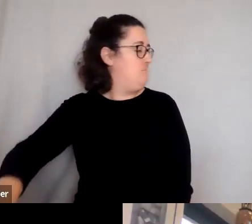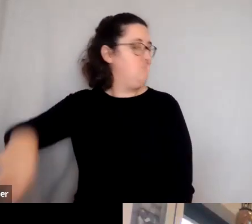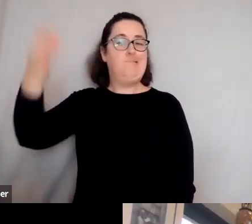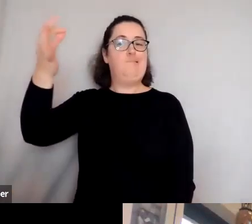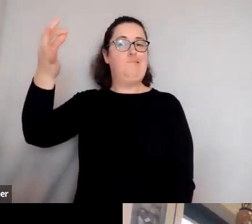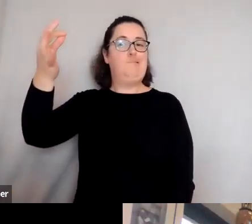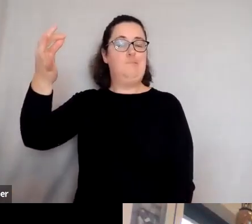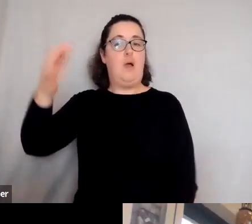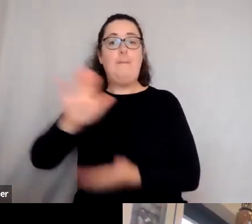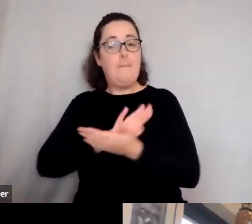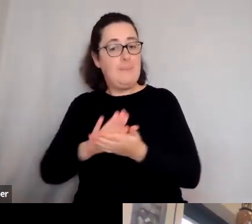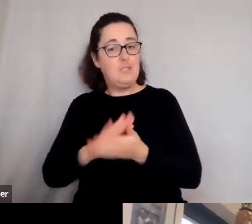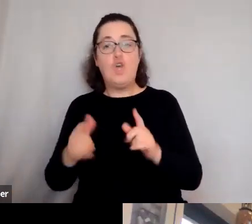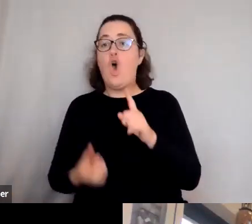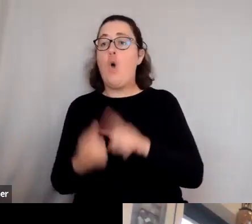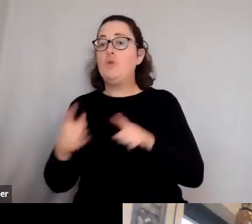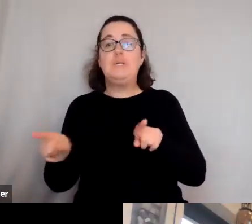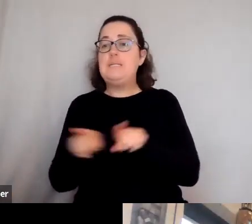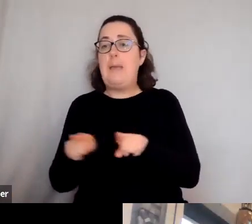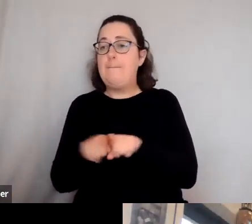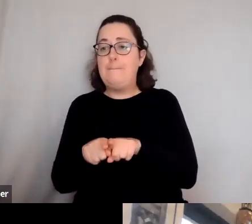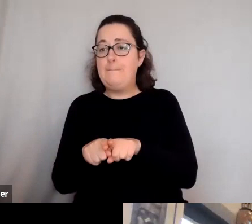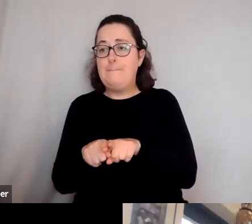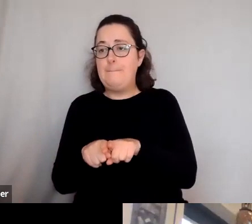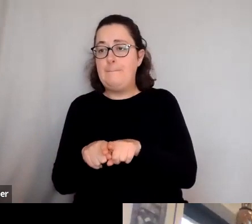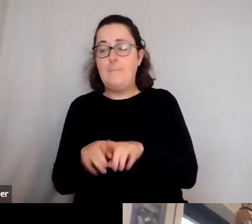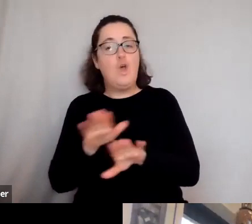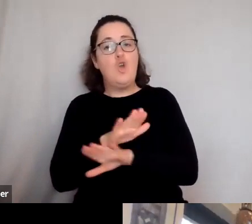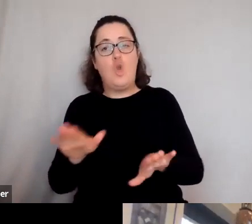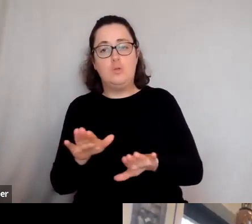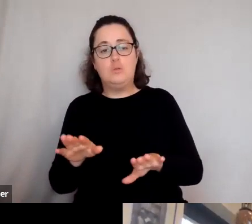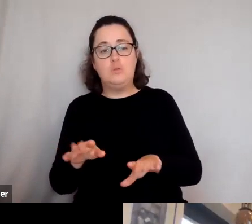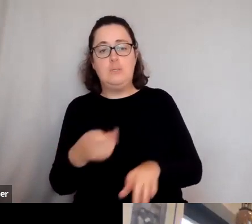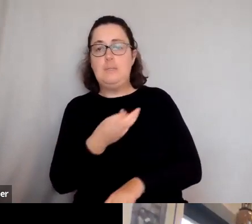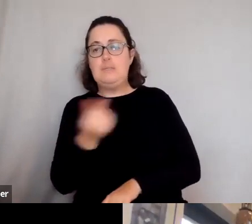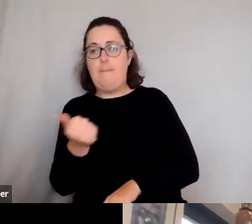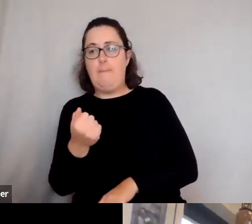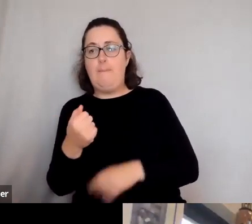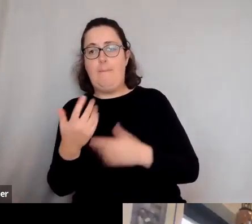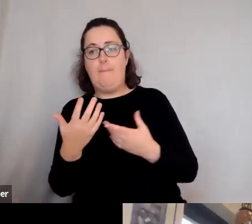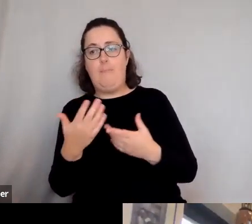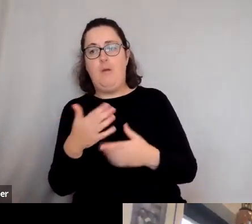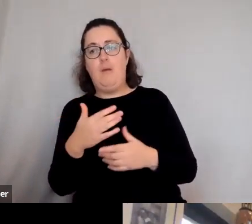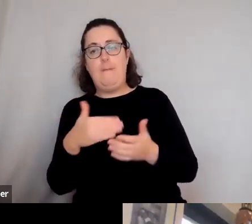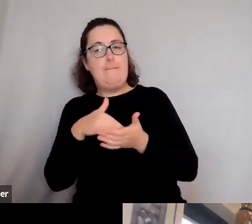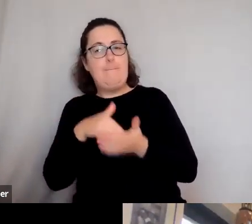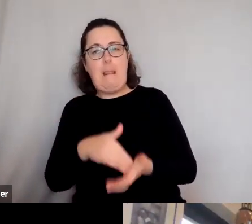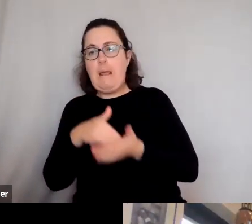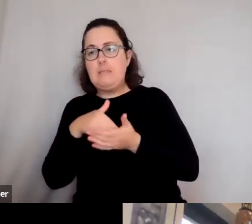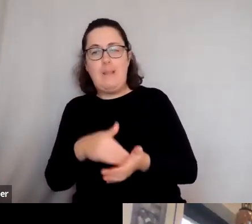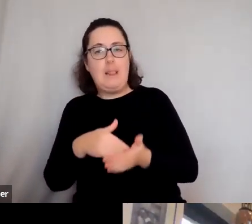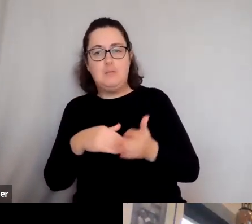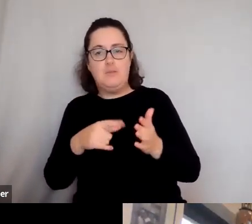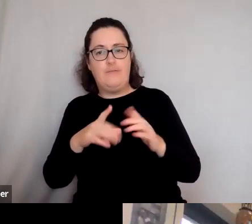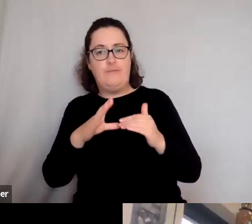of opportunity. You don't have an election in which some people pour, you know, millions of dollars